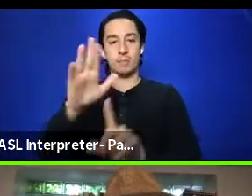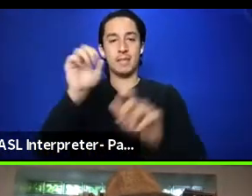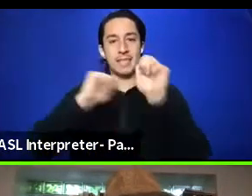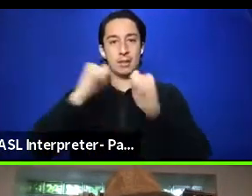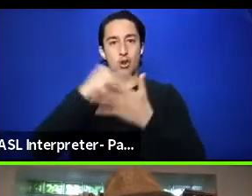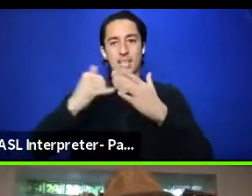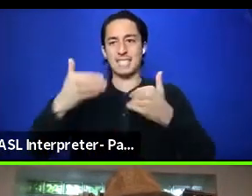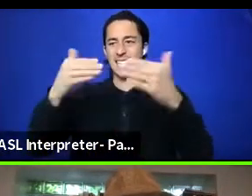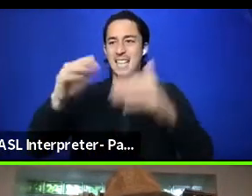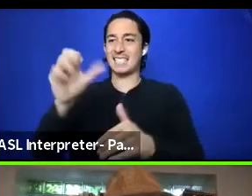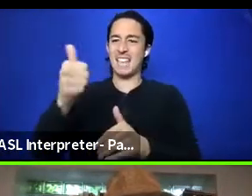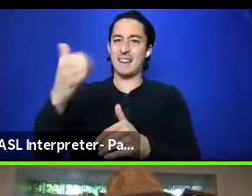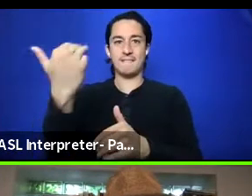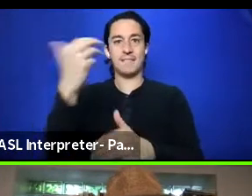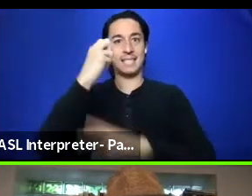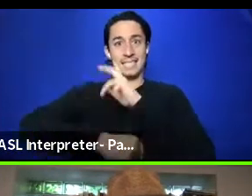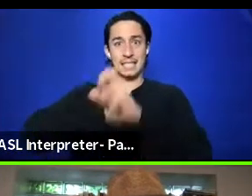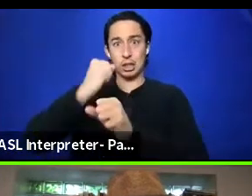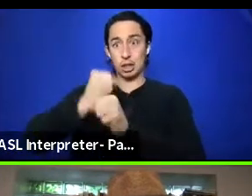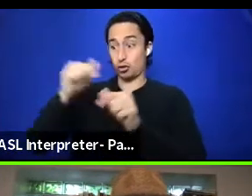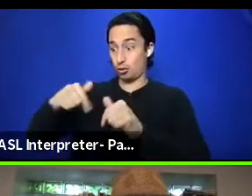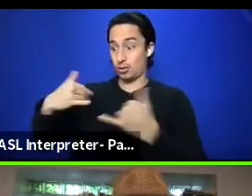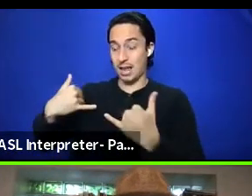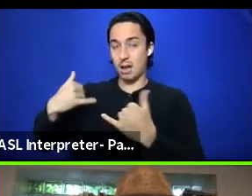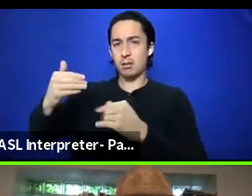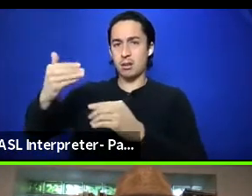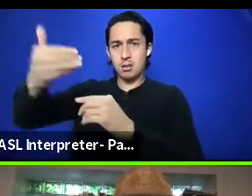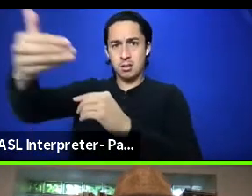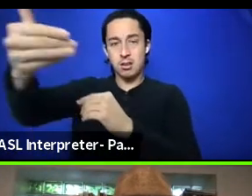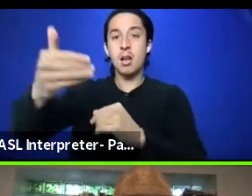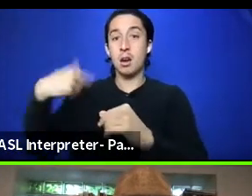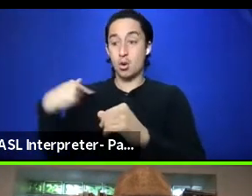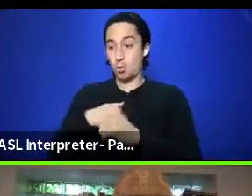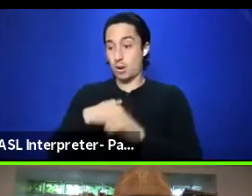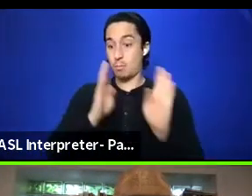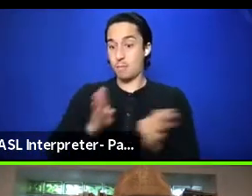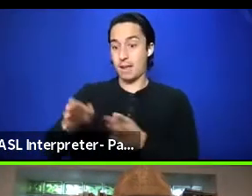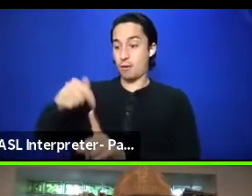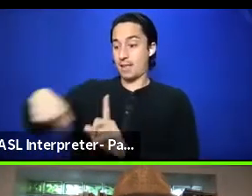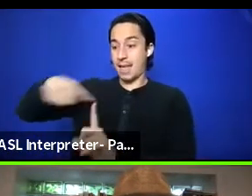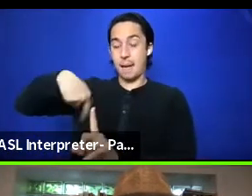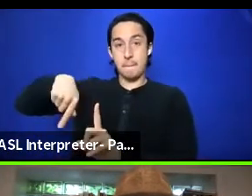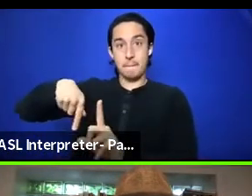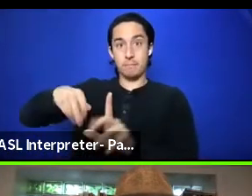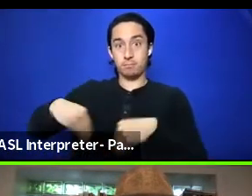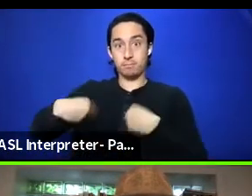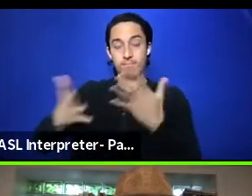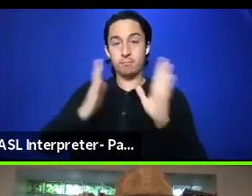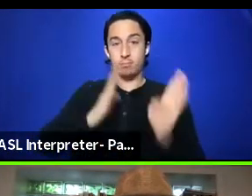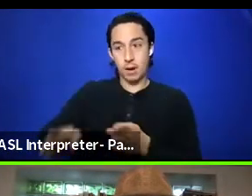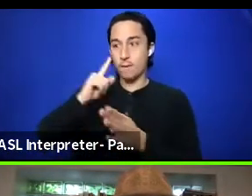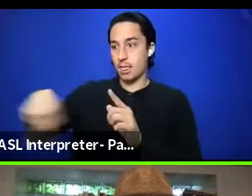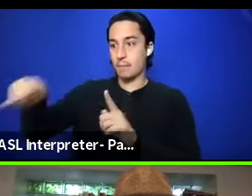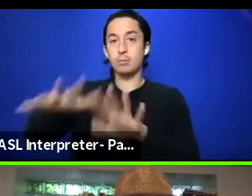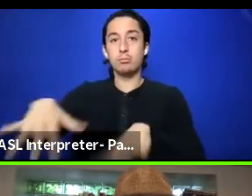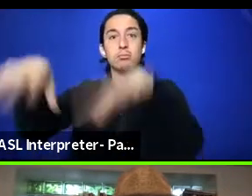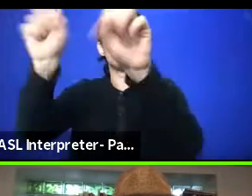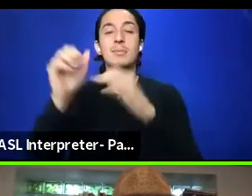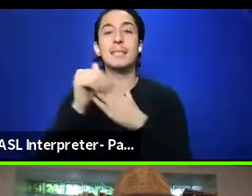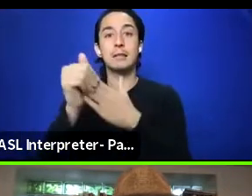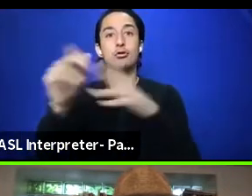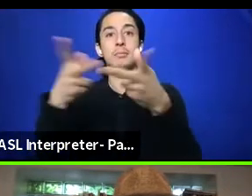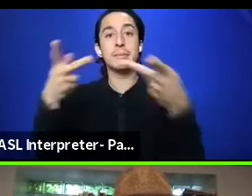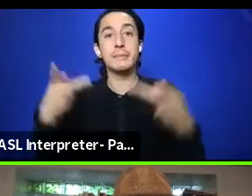doing everything that is needed for, to prepare them to, to, uh, be in the leadership positions and, and to,